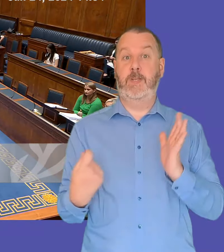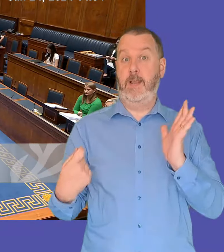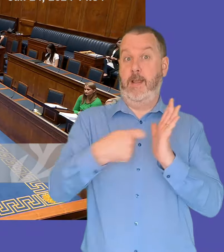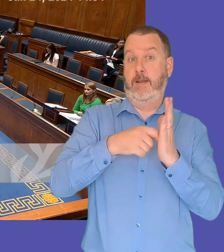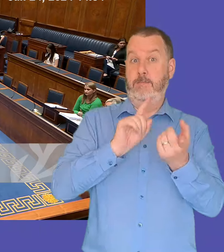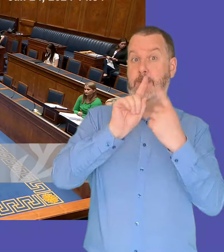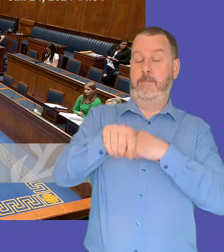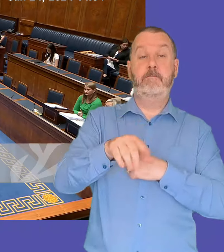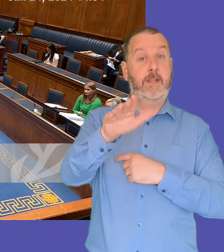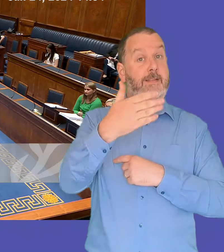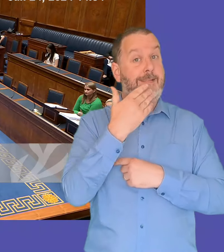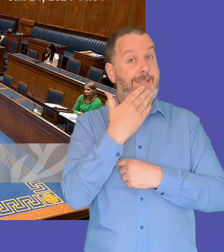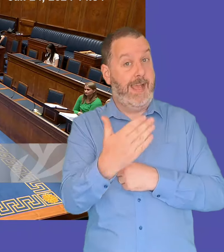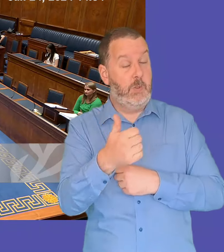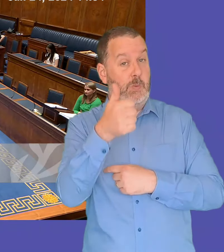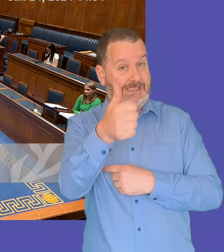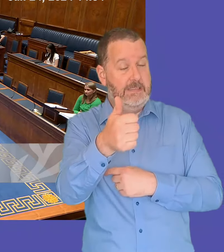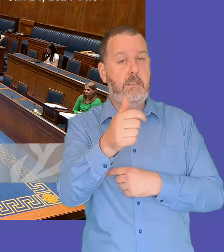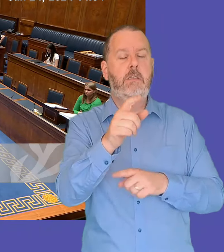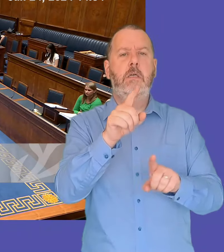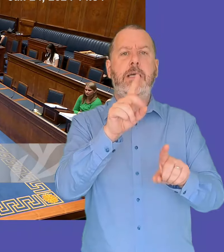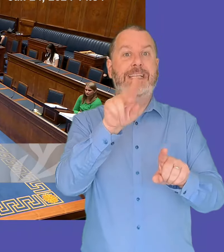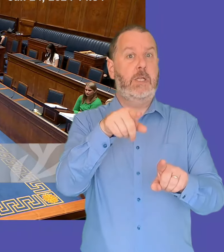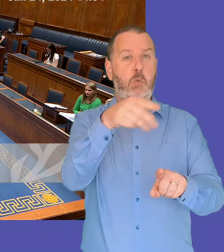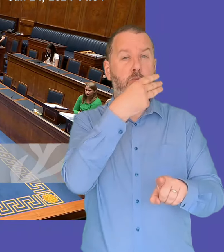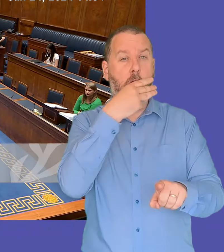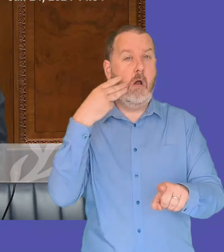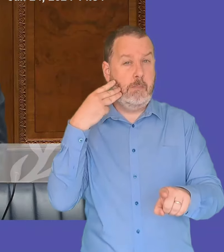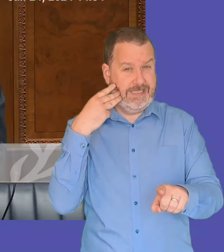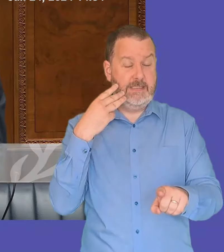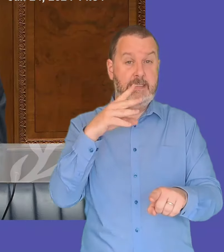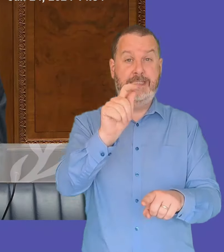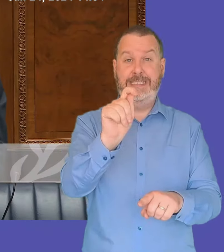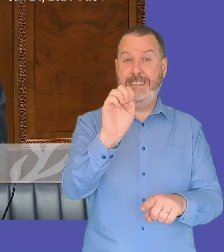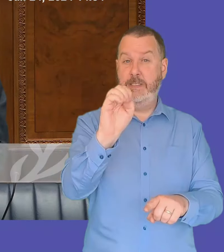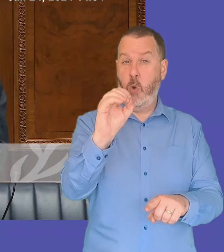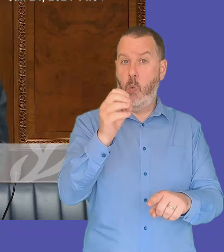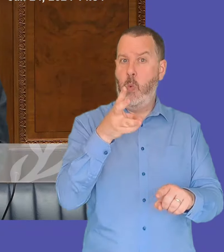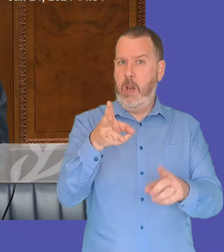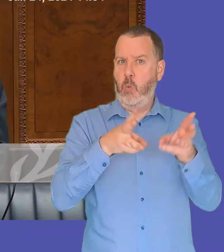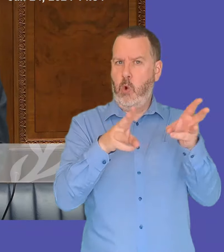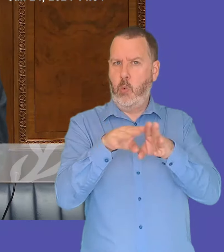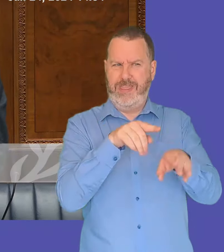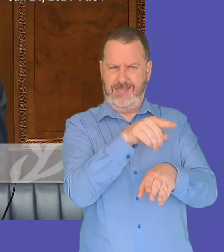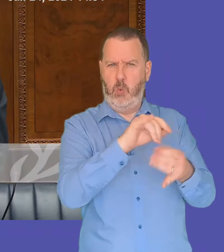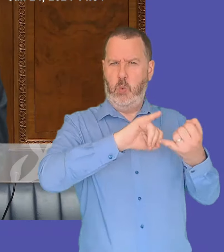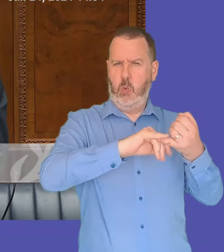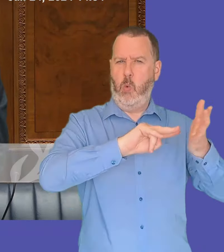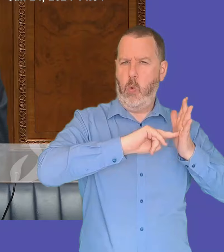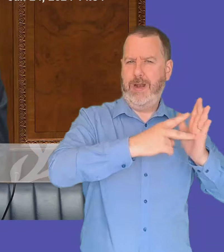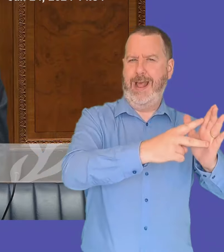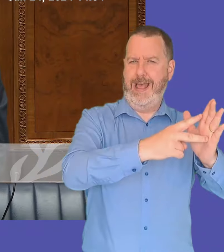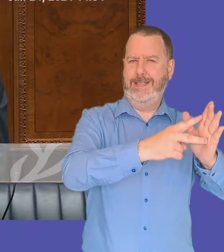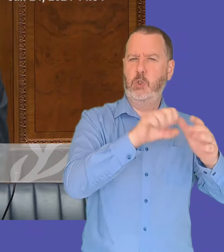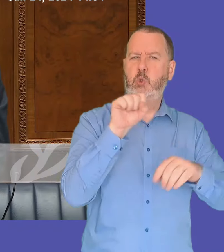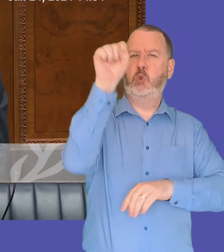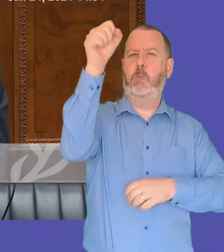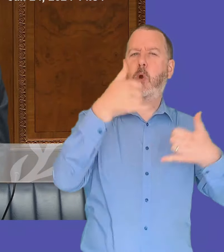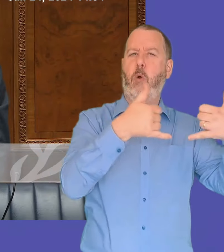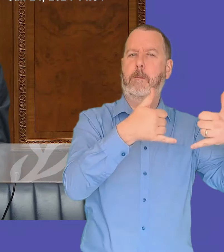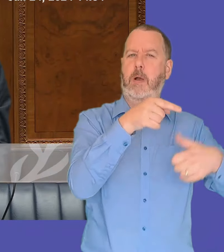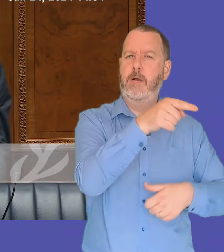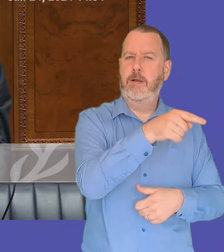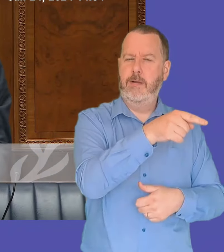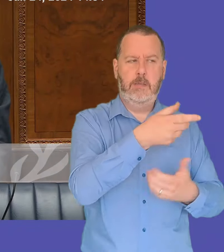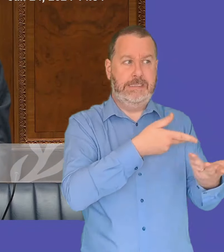first minister but could you uh commit the executive office to working closely with the organizers of the event uh this